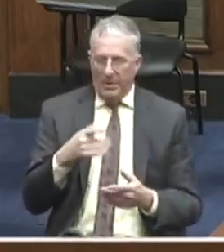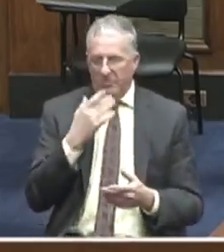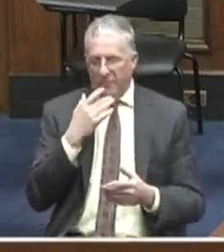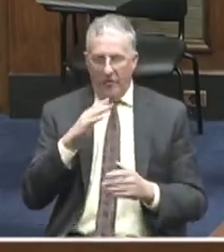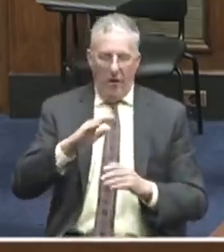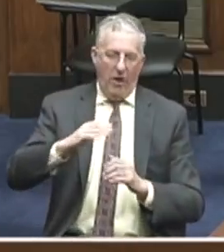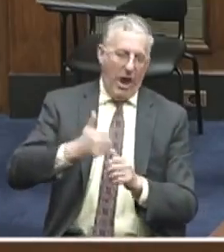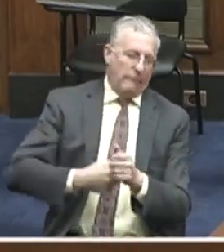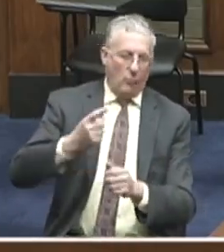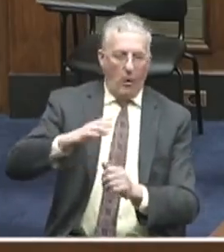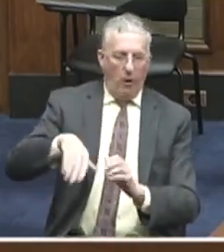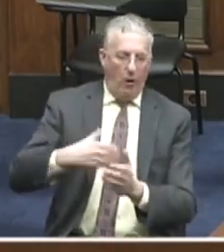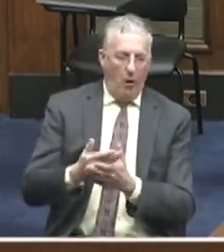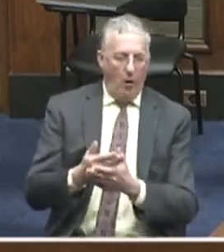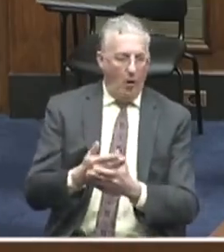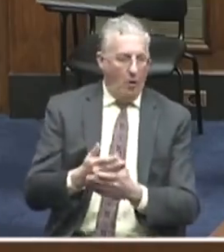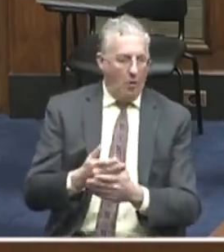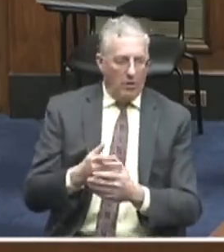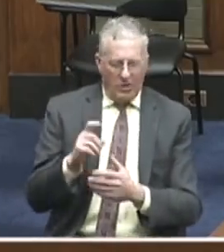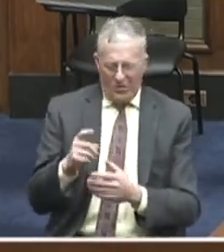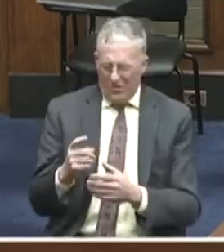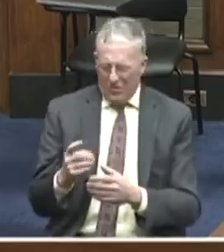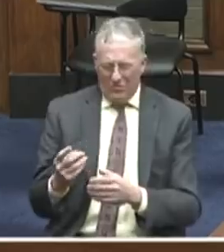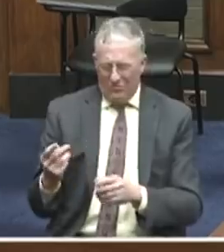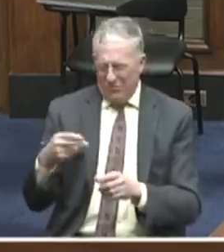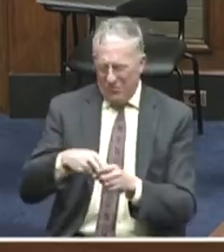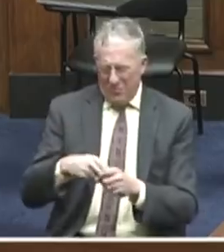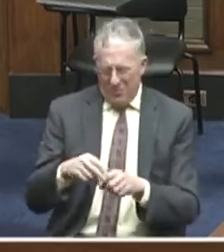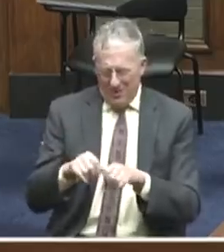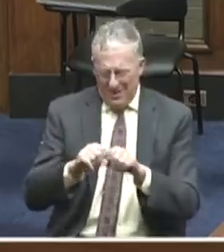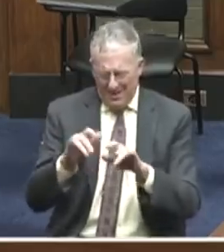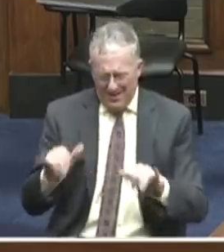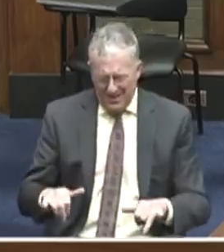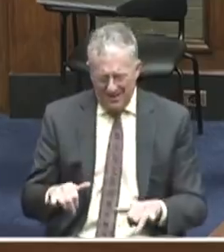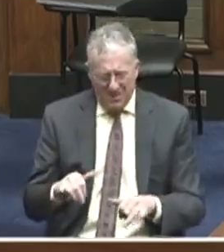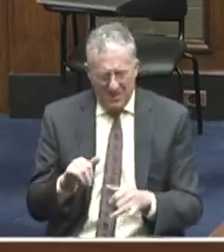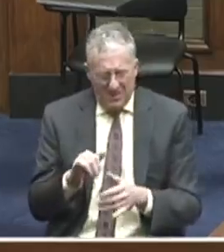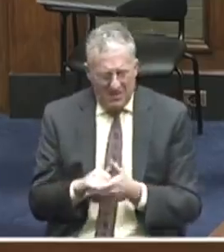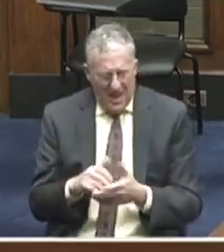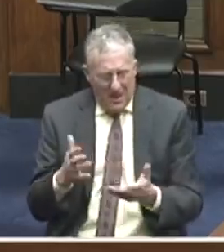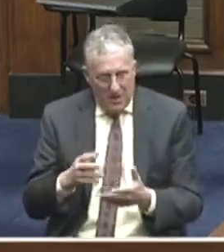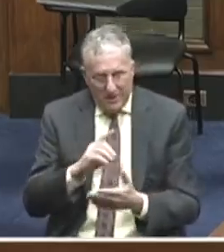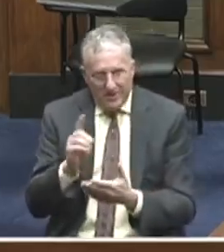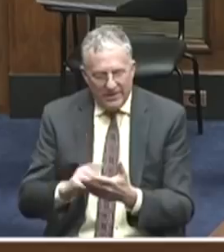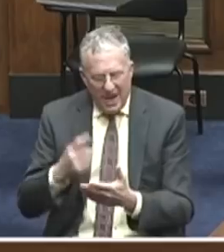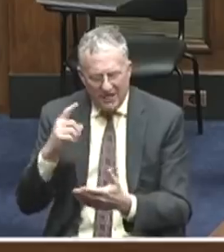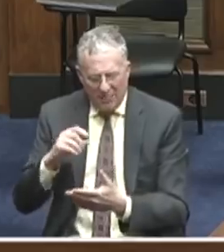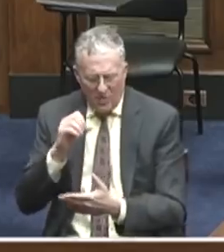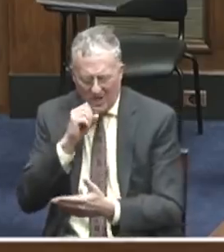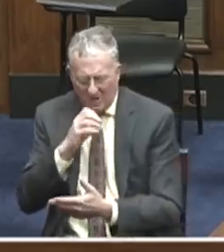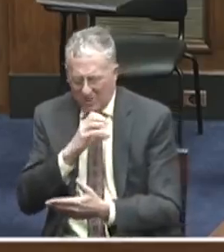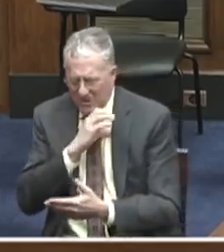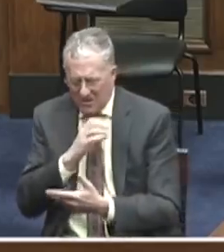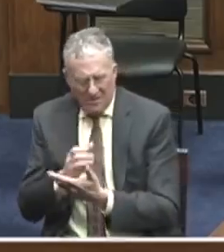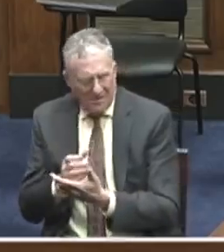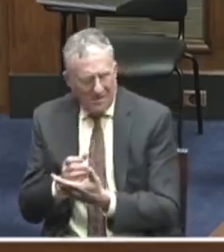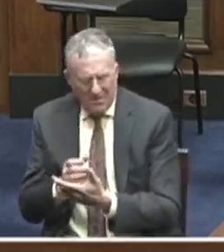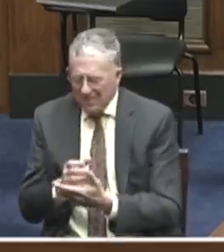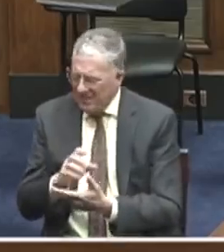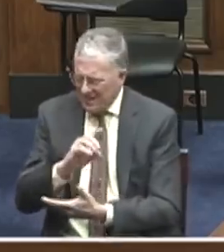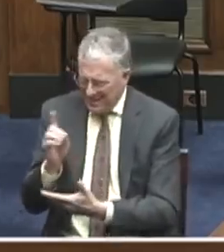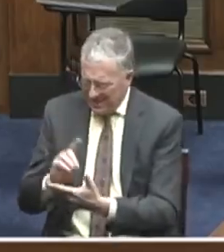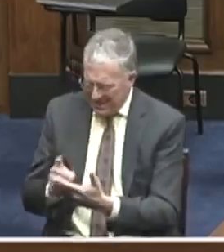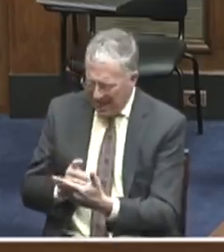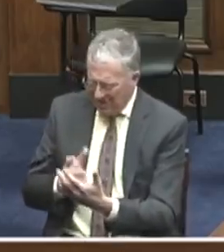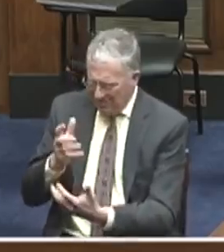to go into this system that is designed for seniors? It is designed